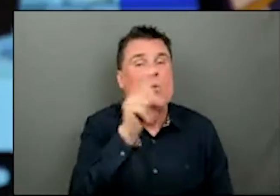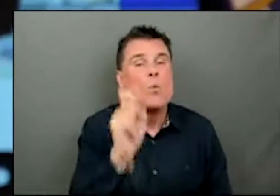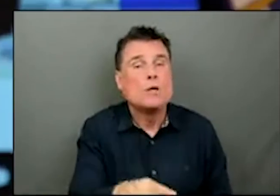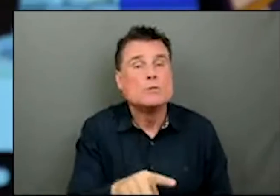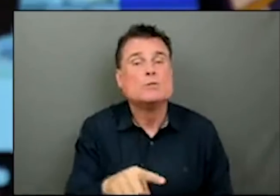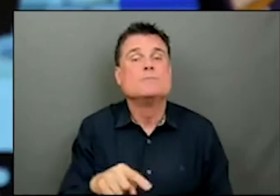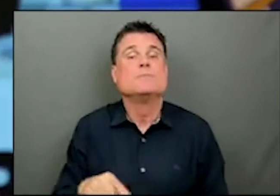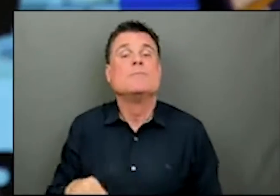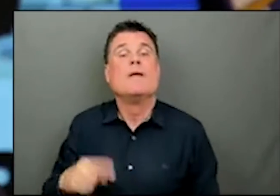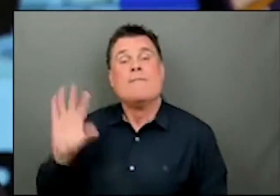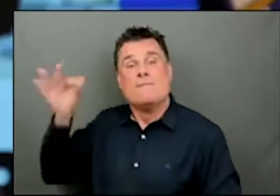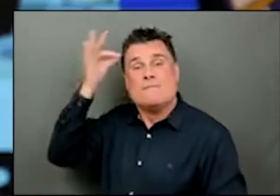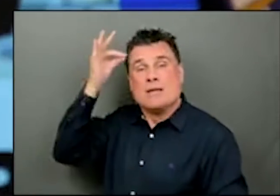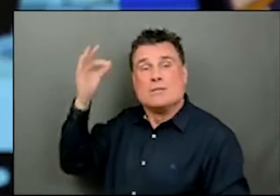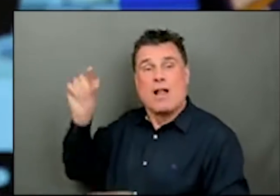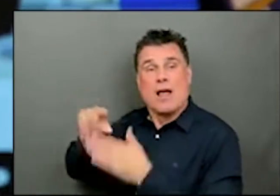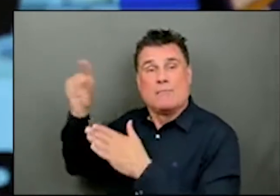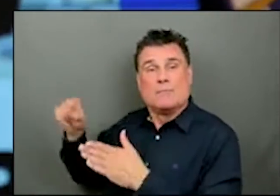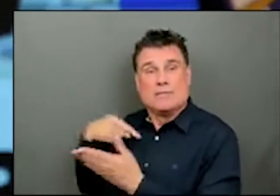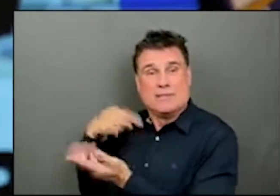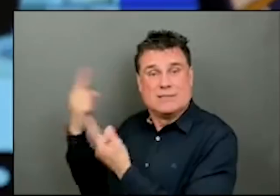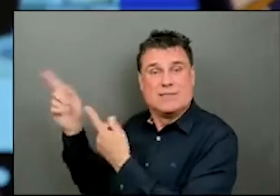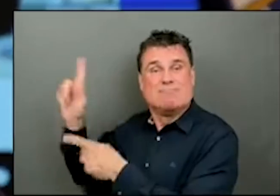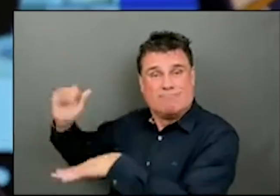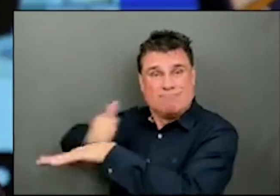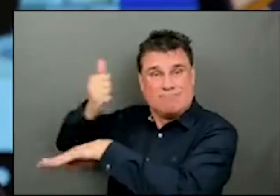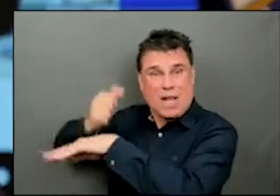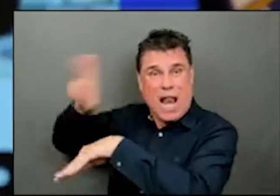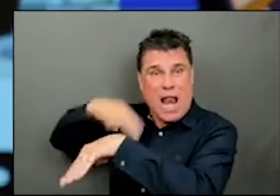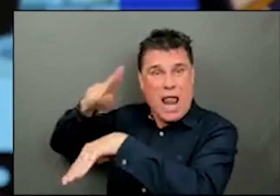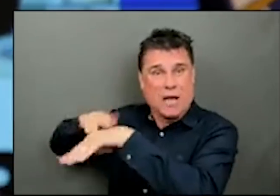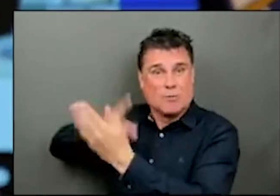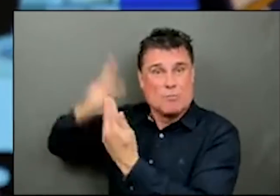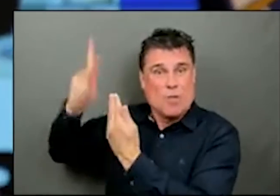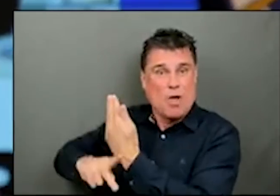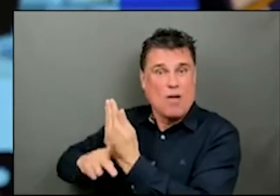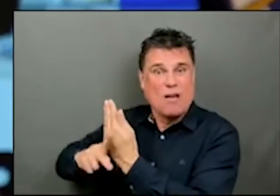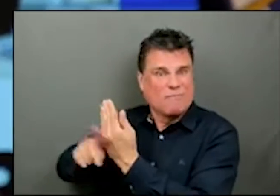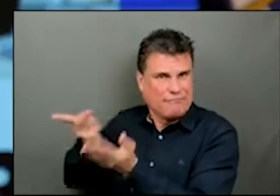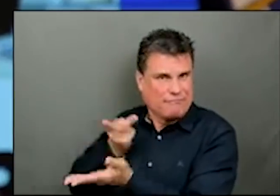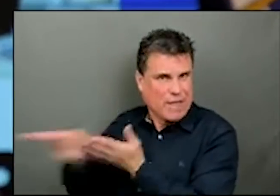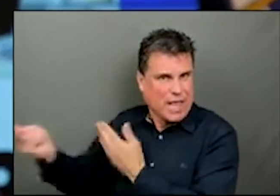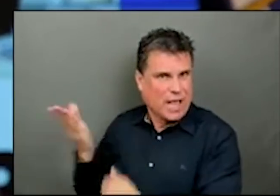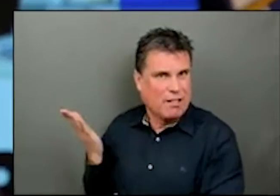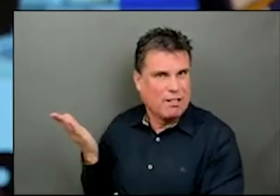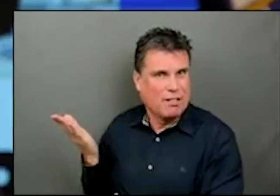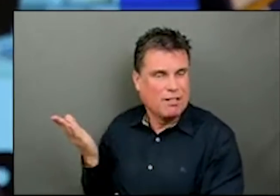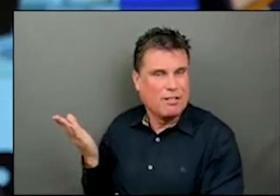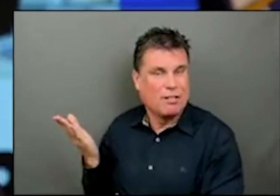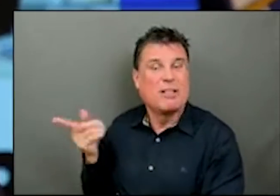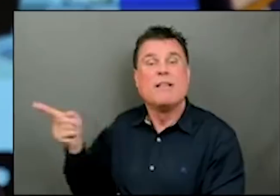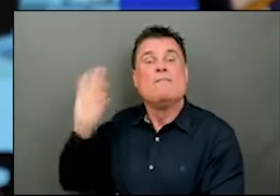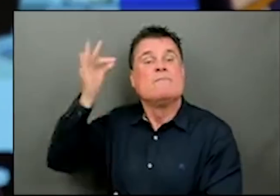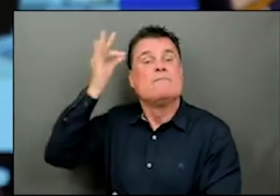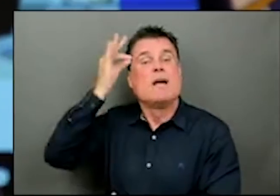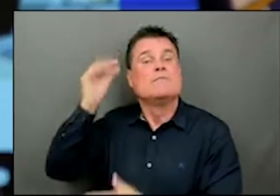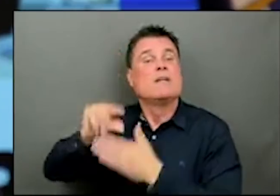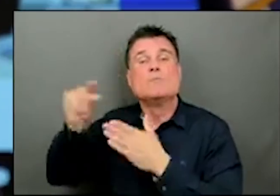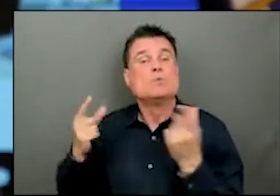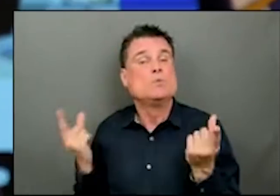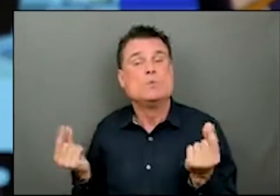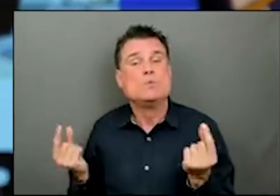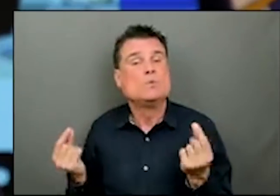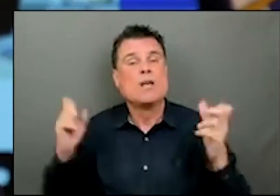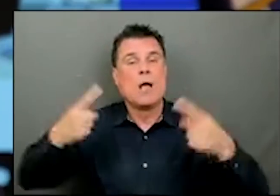undertaken a national program that didn't meet the test. The federal government also brought forward border restrictions at our urging, again,